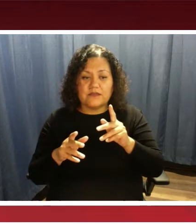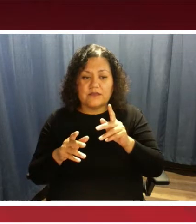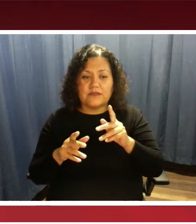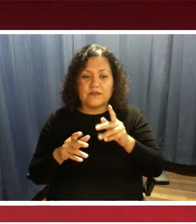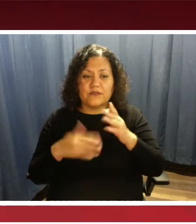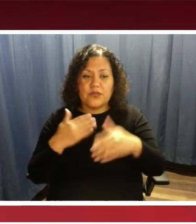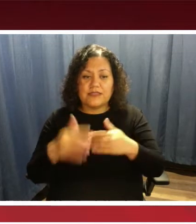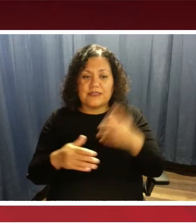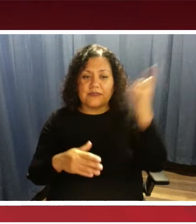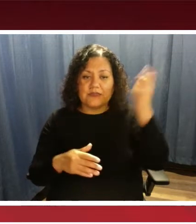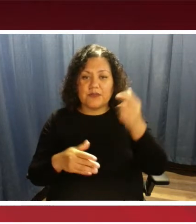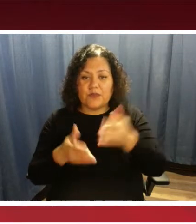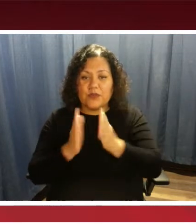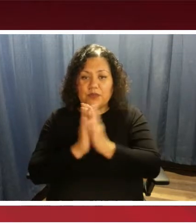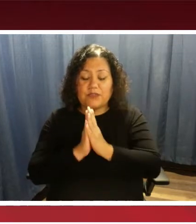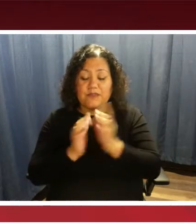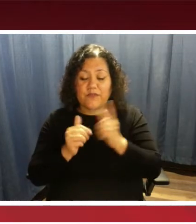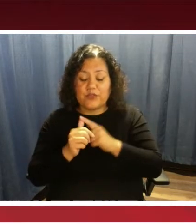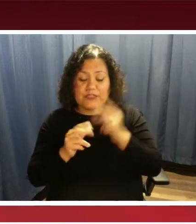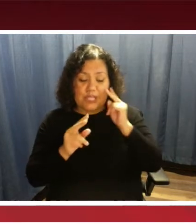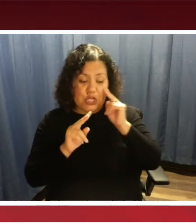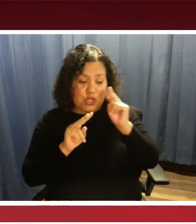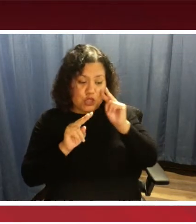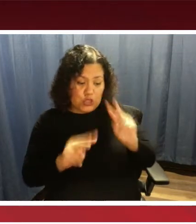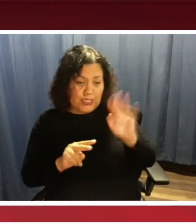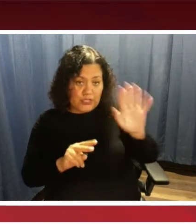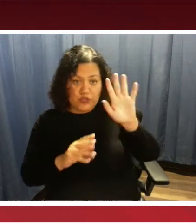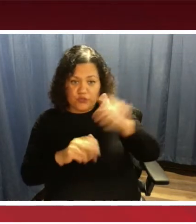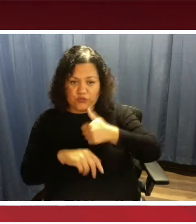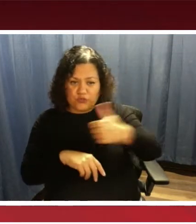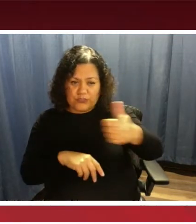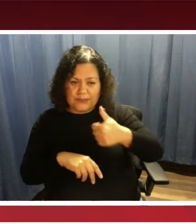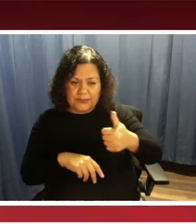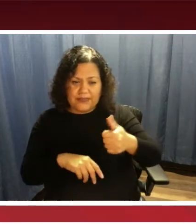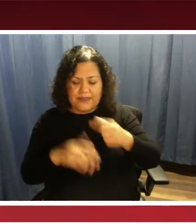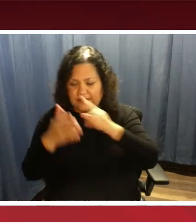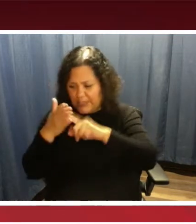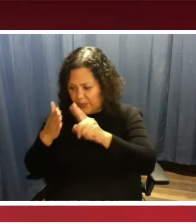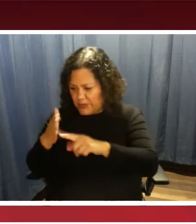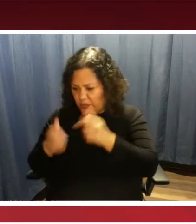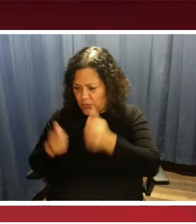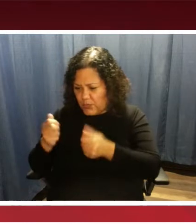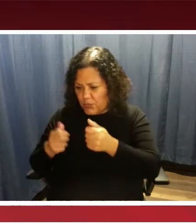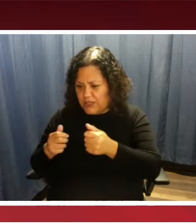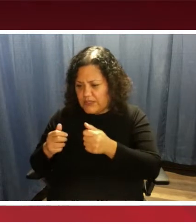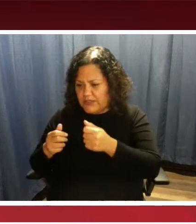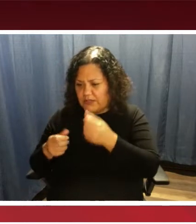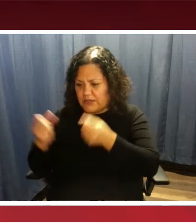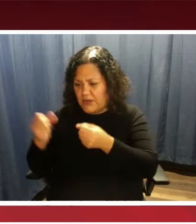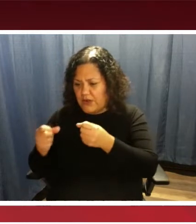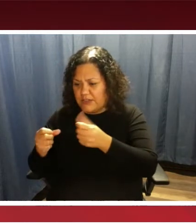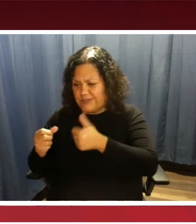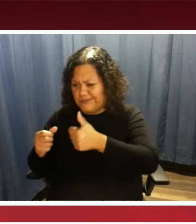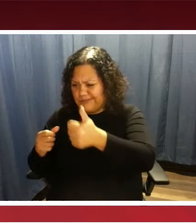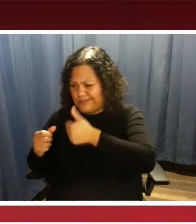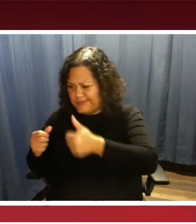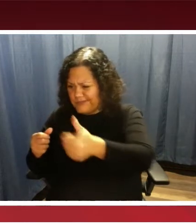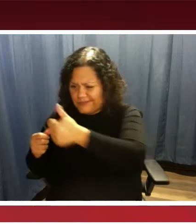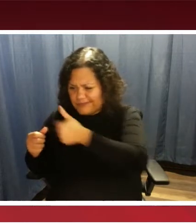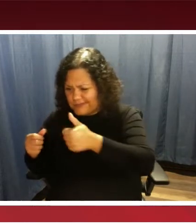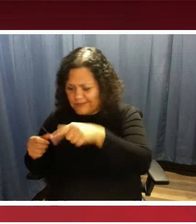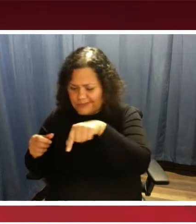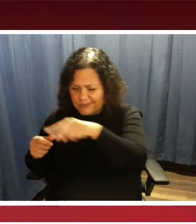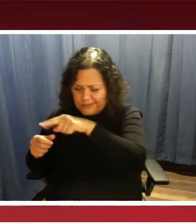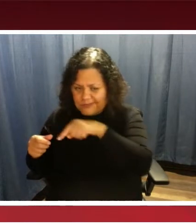They will look at your trip. They'll research which vehicles travel the same path during the same time that you want the